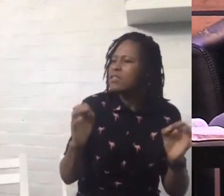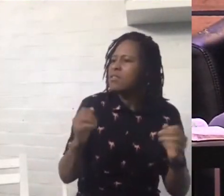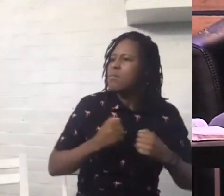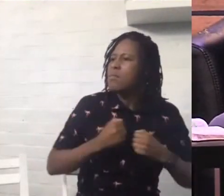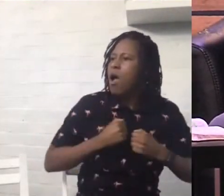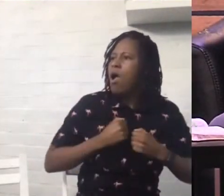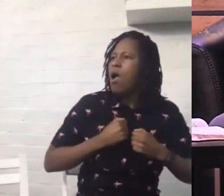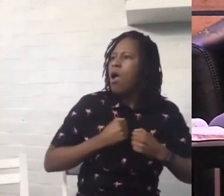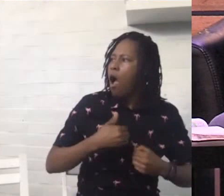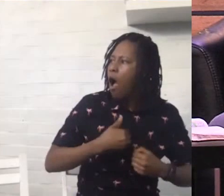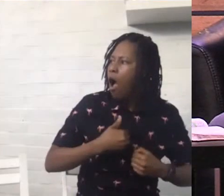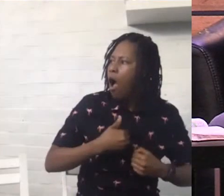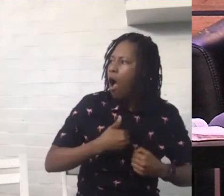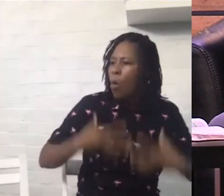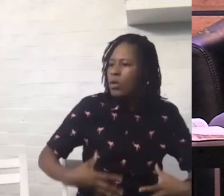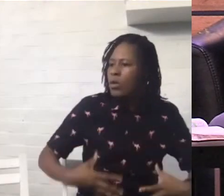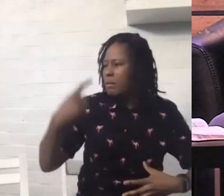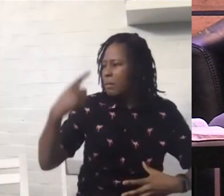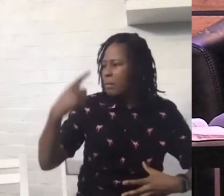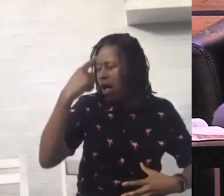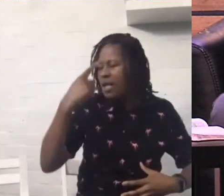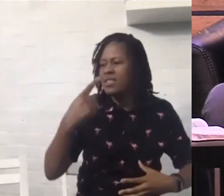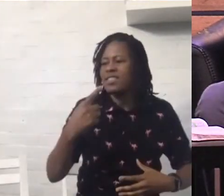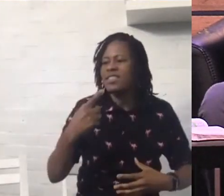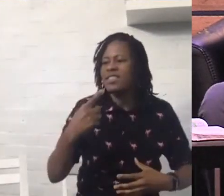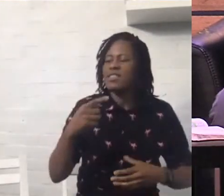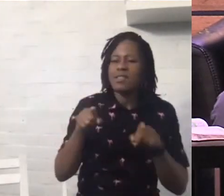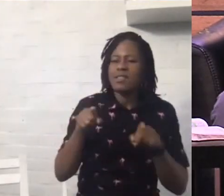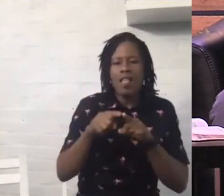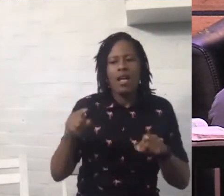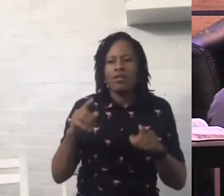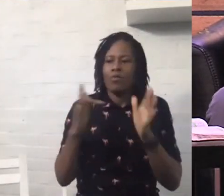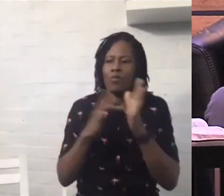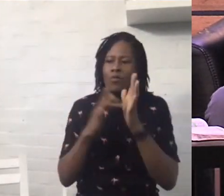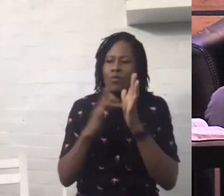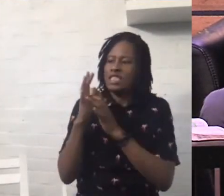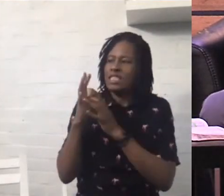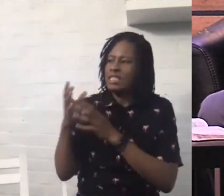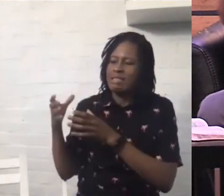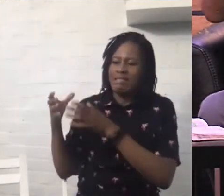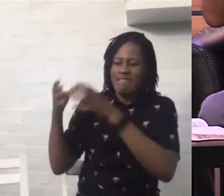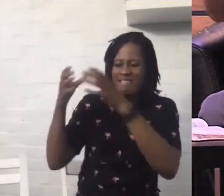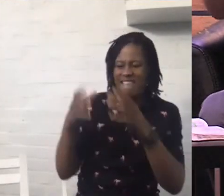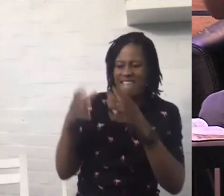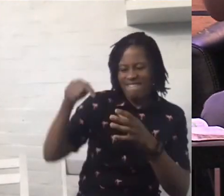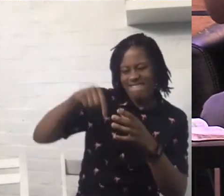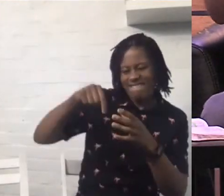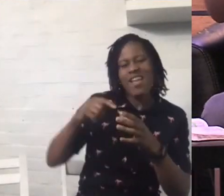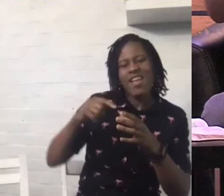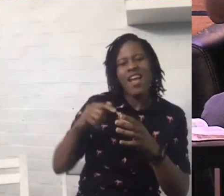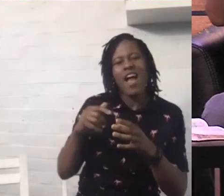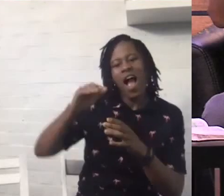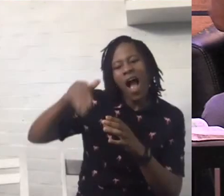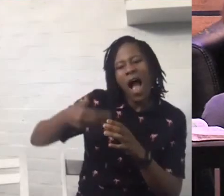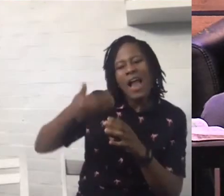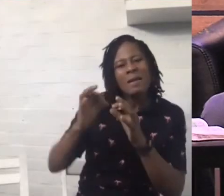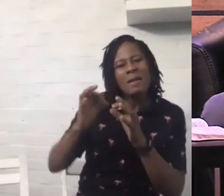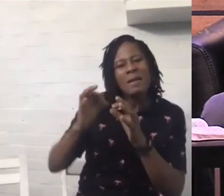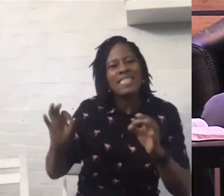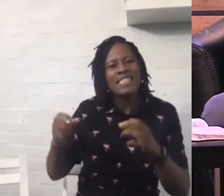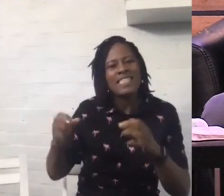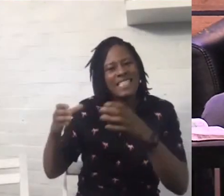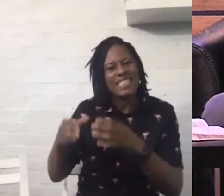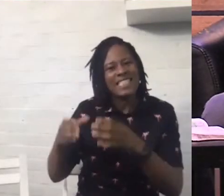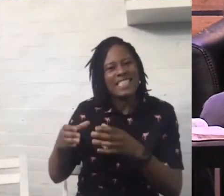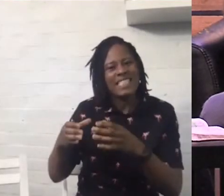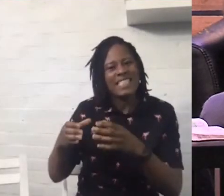jar of honey piece you know and say there you go have a spoonful of shalom my friend he doesn't do that because his name is